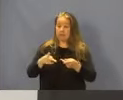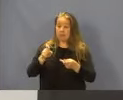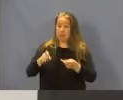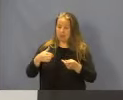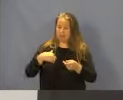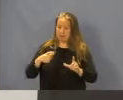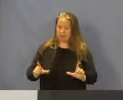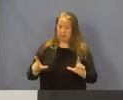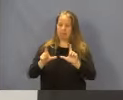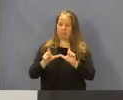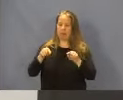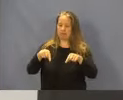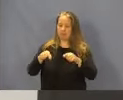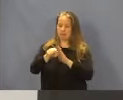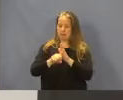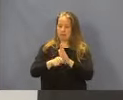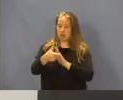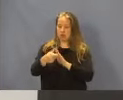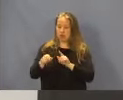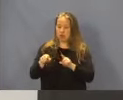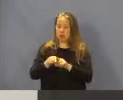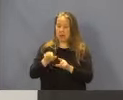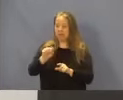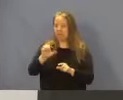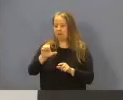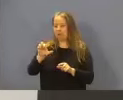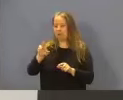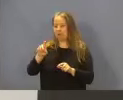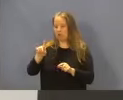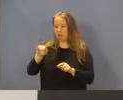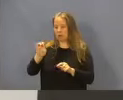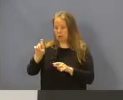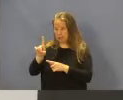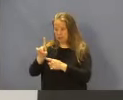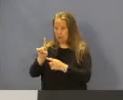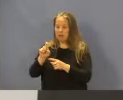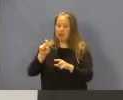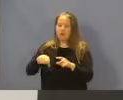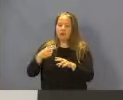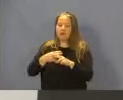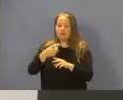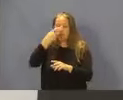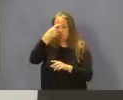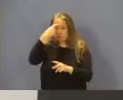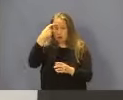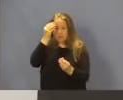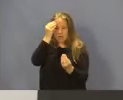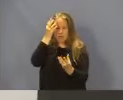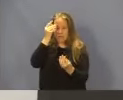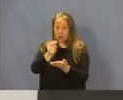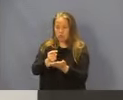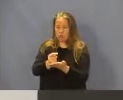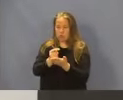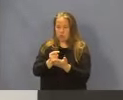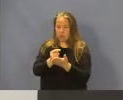licensed in the state of Georgia and accredited. Again, it must use a trauma-informed treatment model.